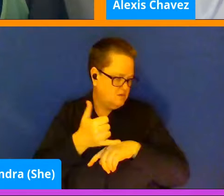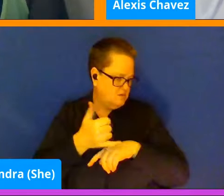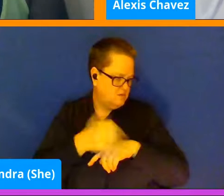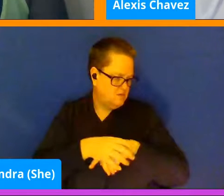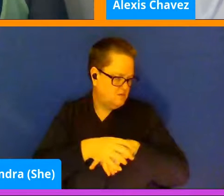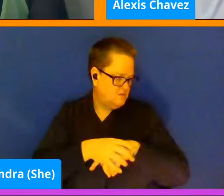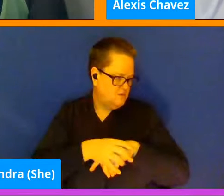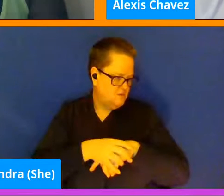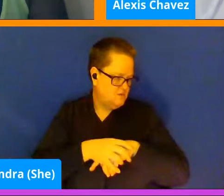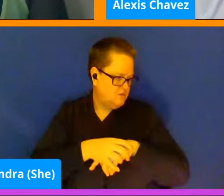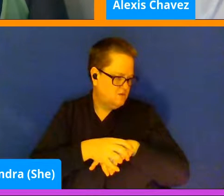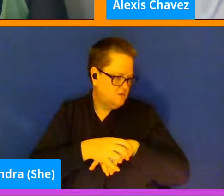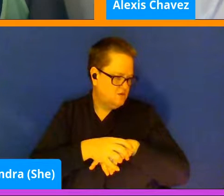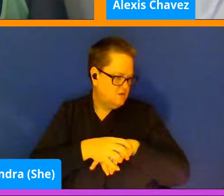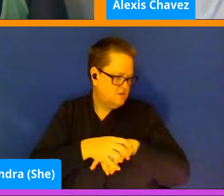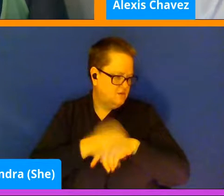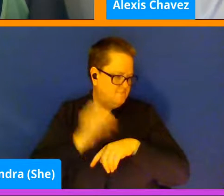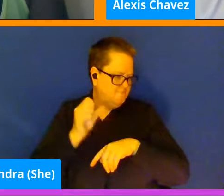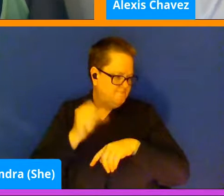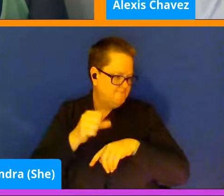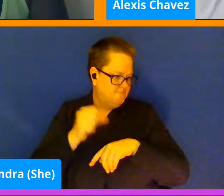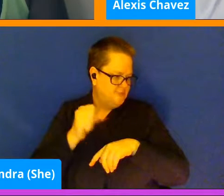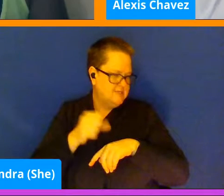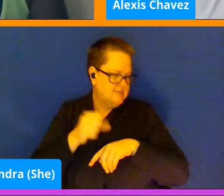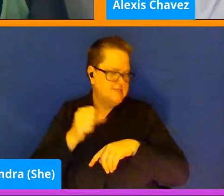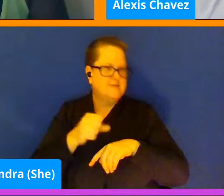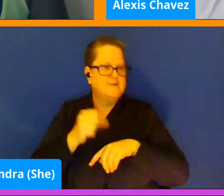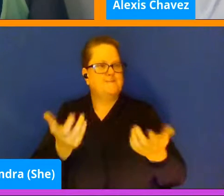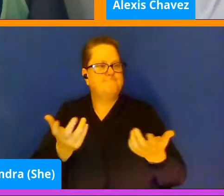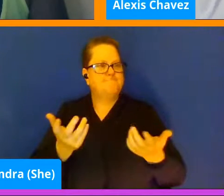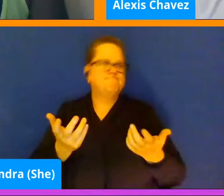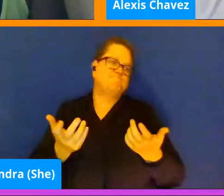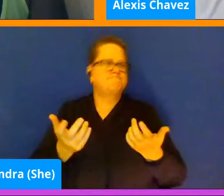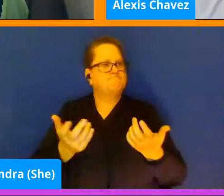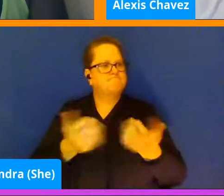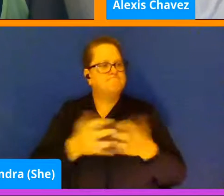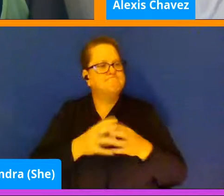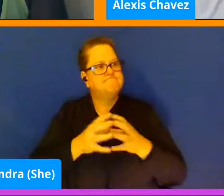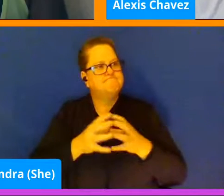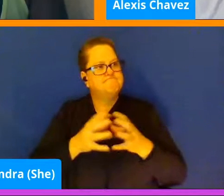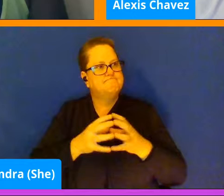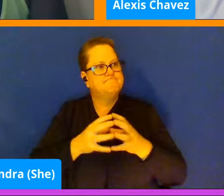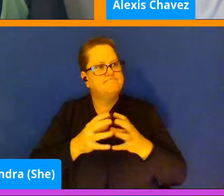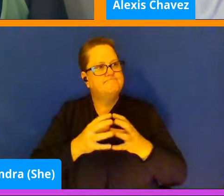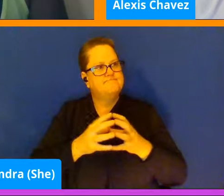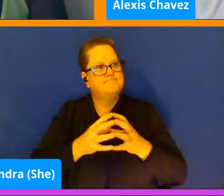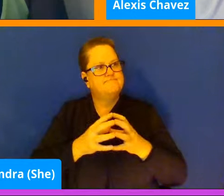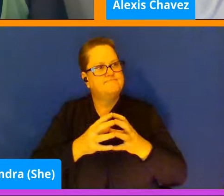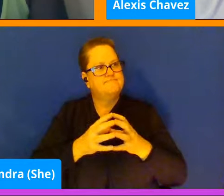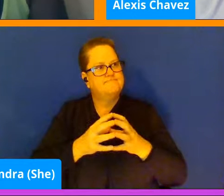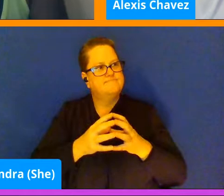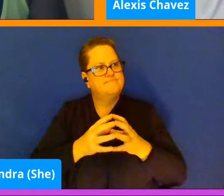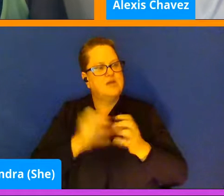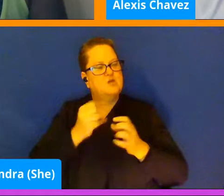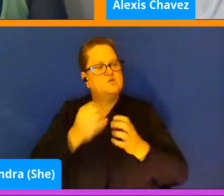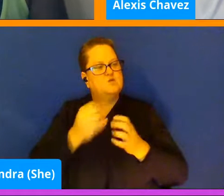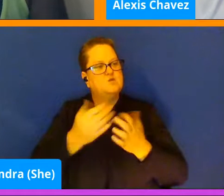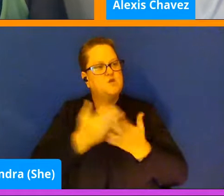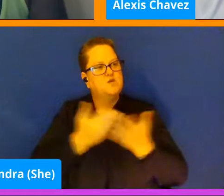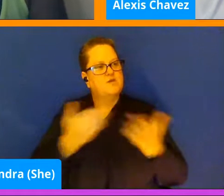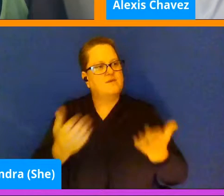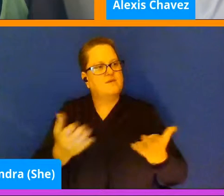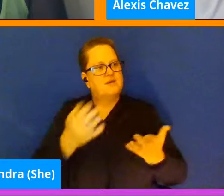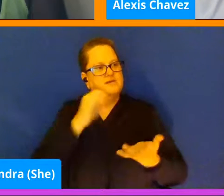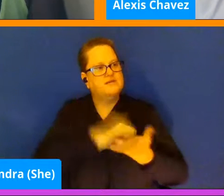But yeah, so the things that you mentioned,